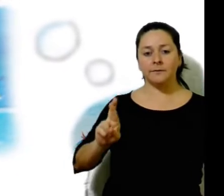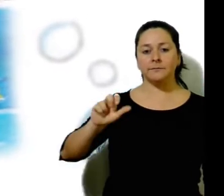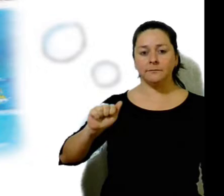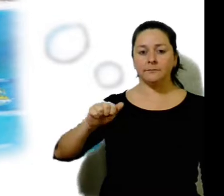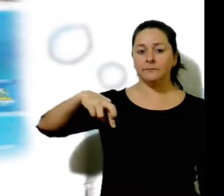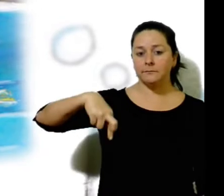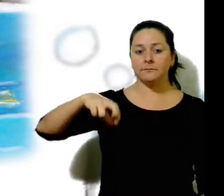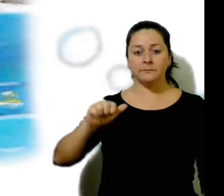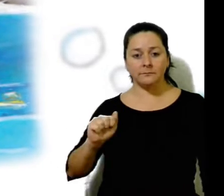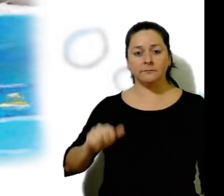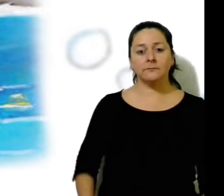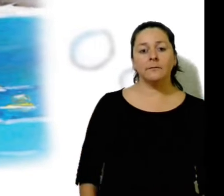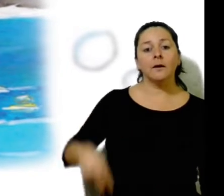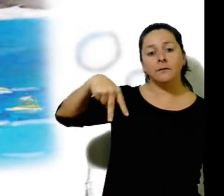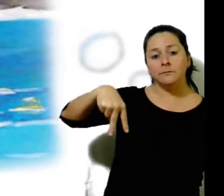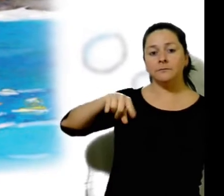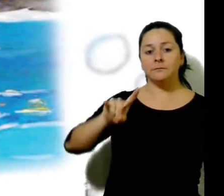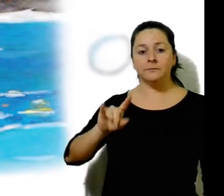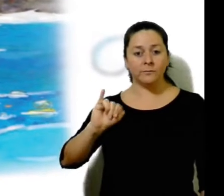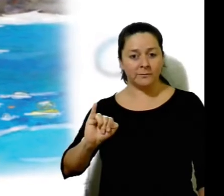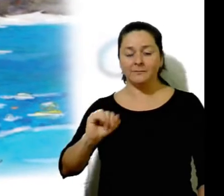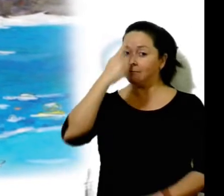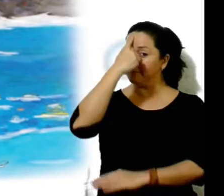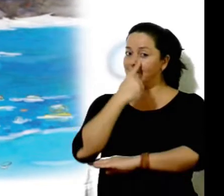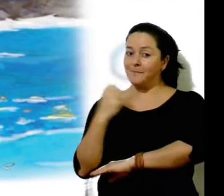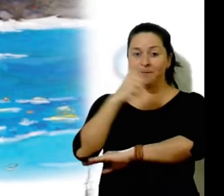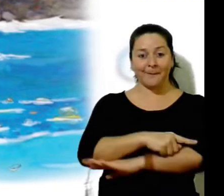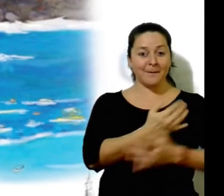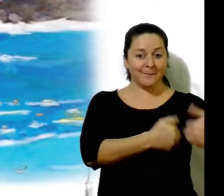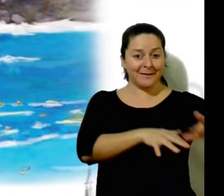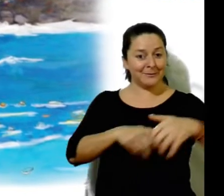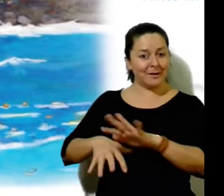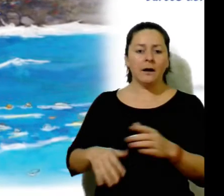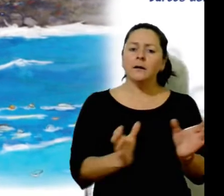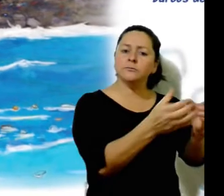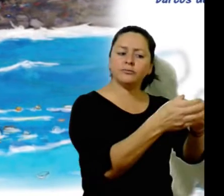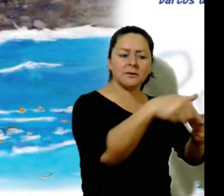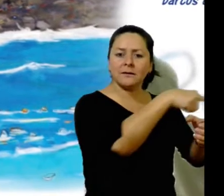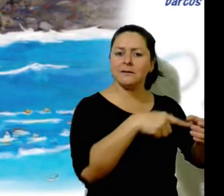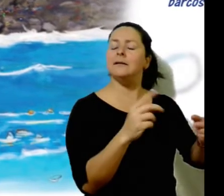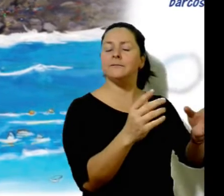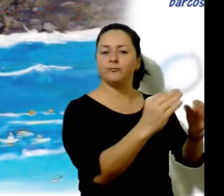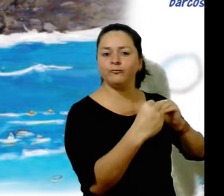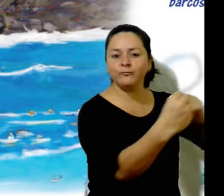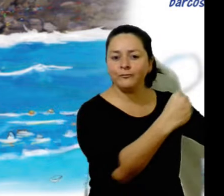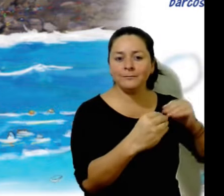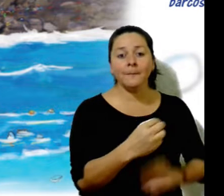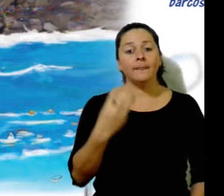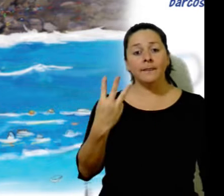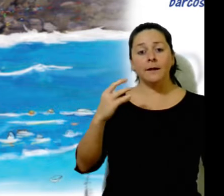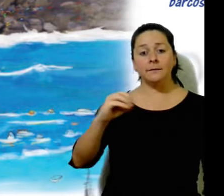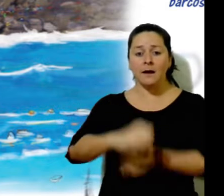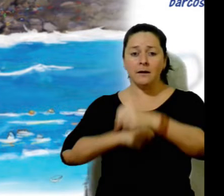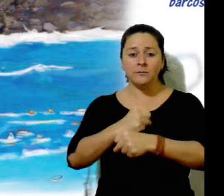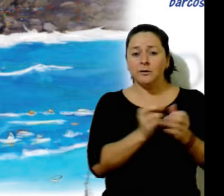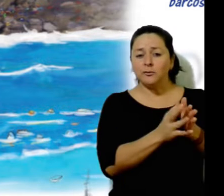the middle of the Pacific called Rapa Nui, a place where currents in marine life meet. For more than 30